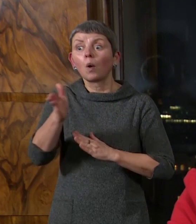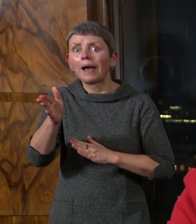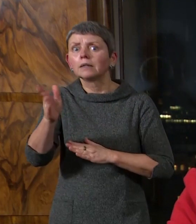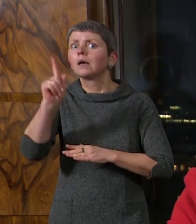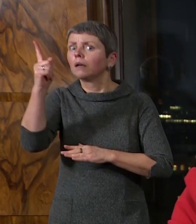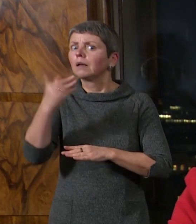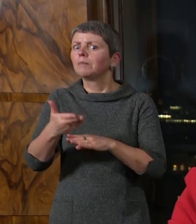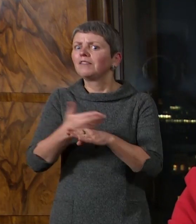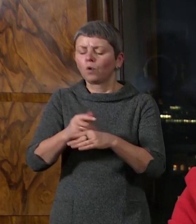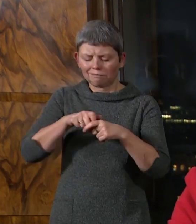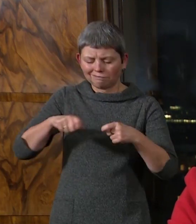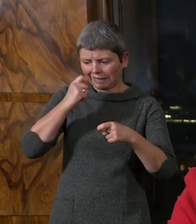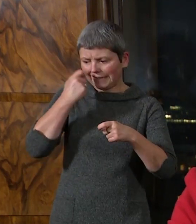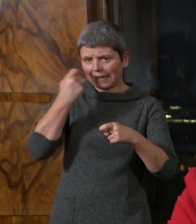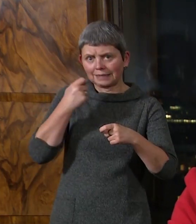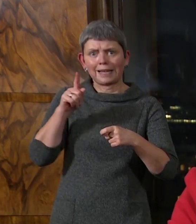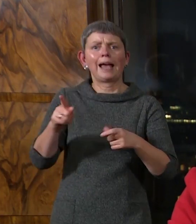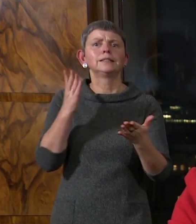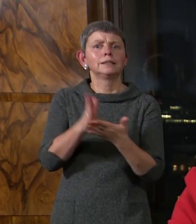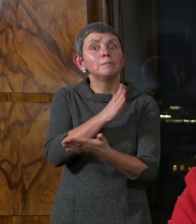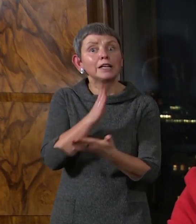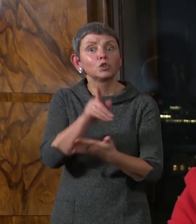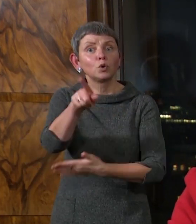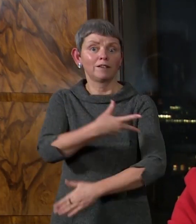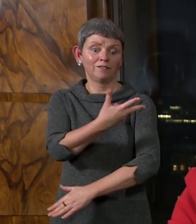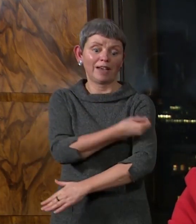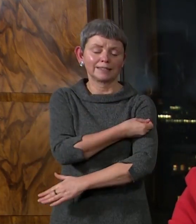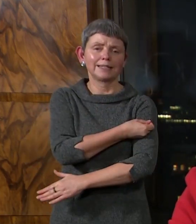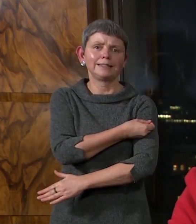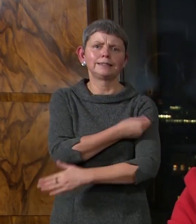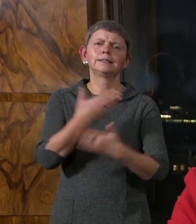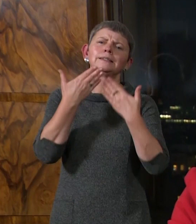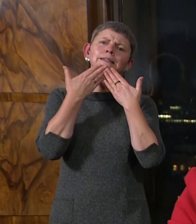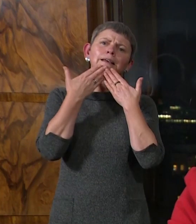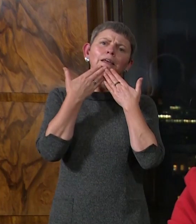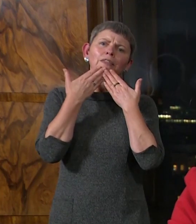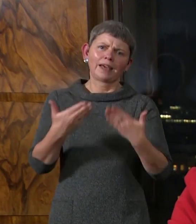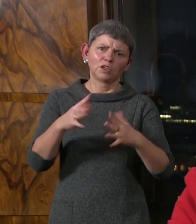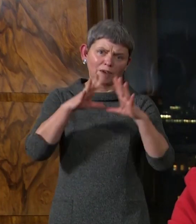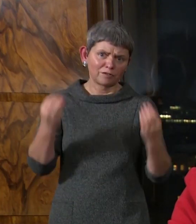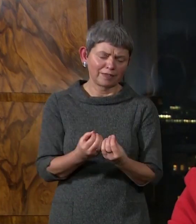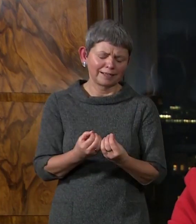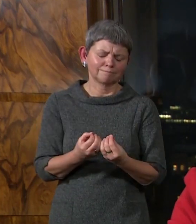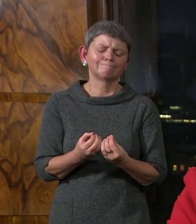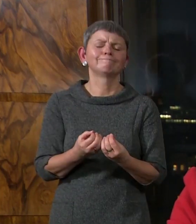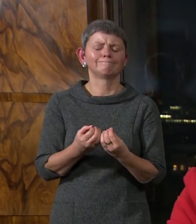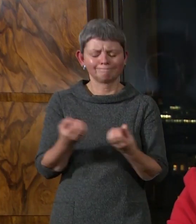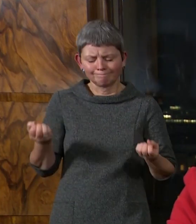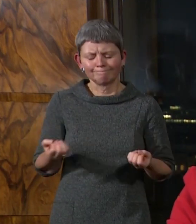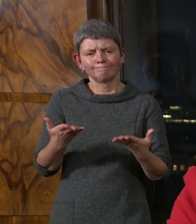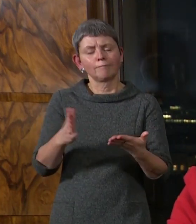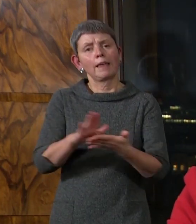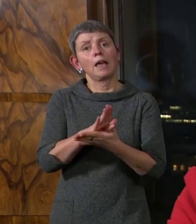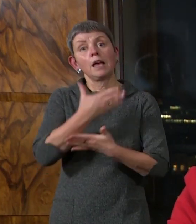anywhere. And get vaccinated. Thank you for everything. And in sending you my Christmas wishes.